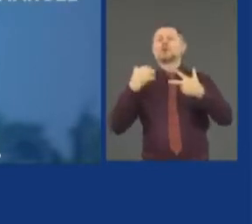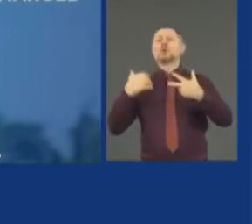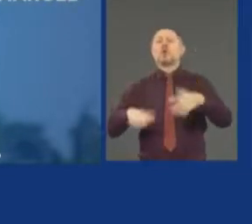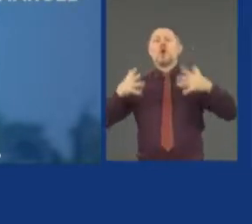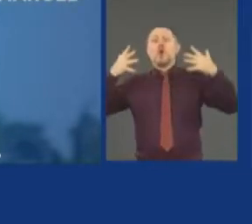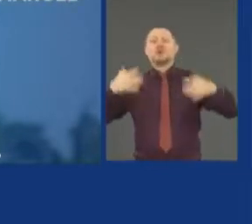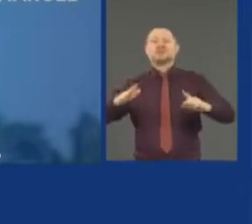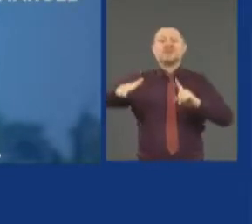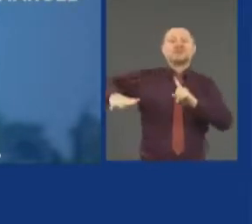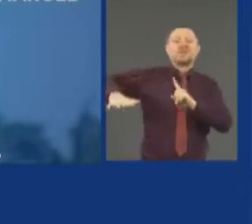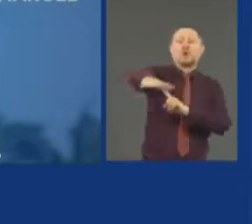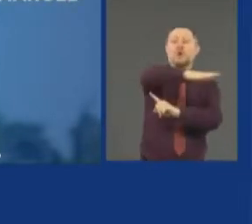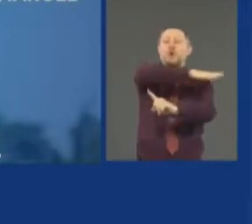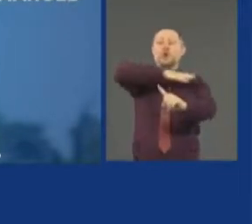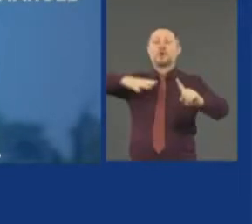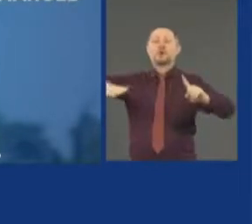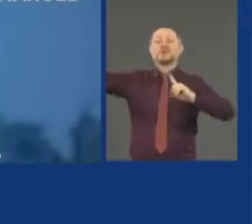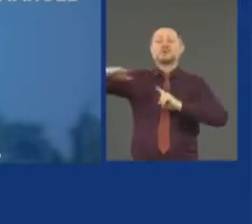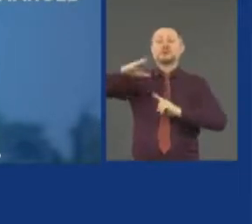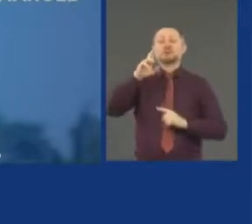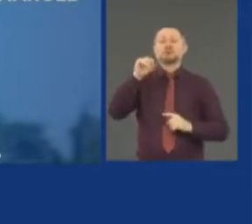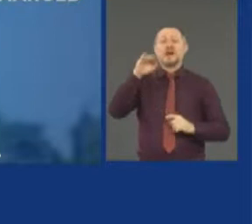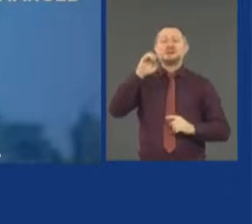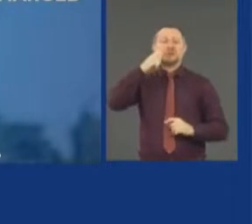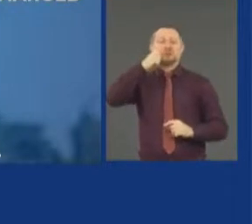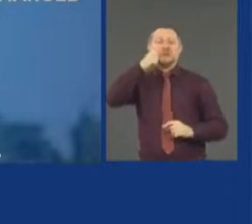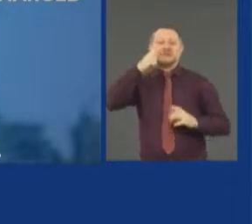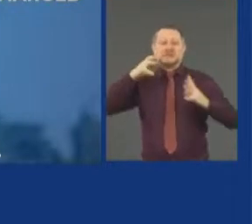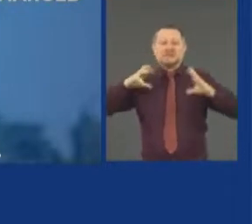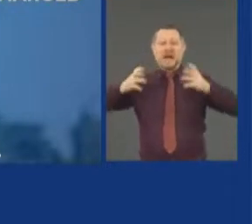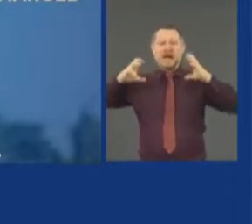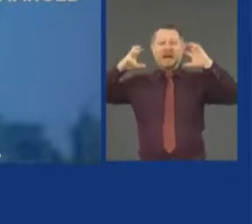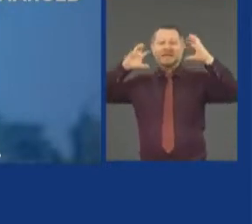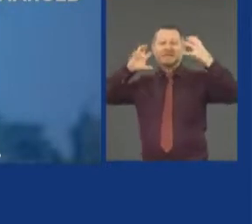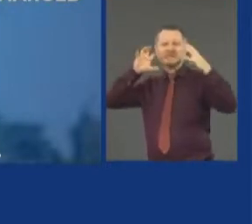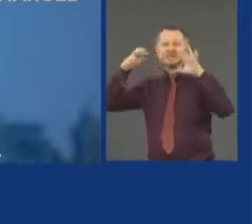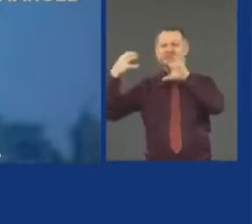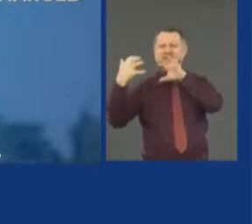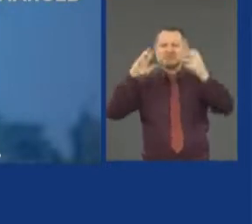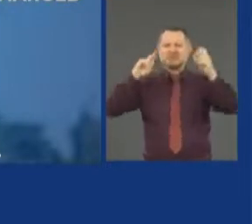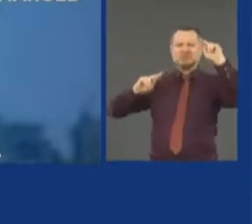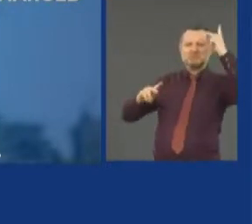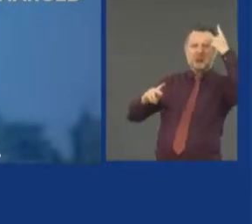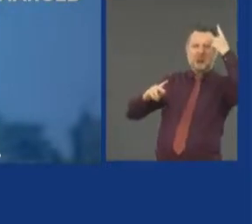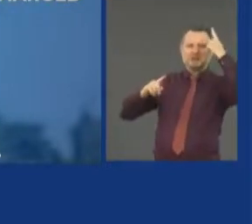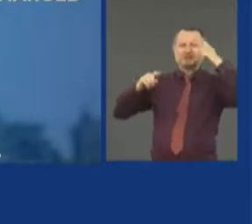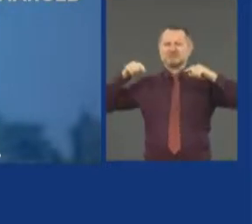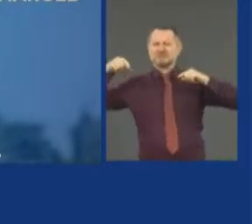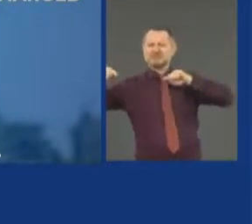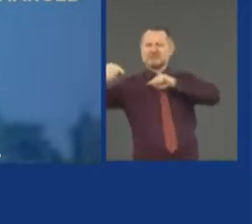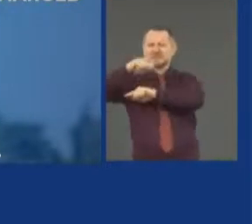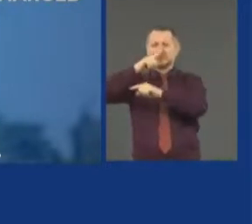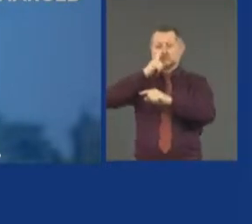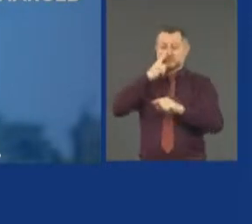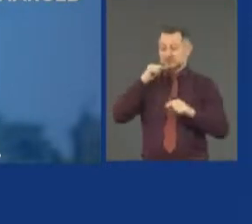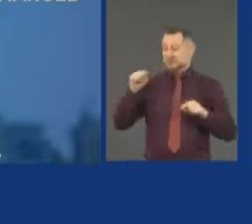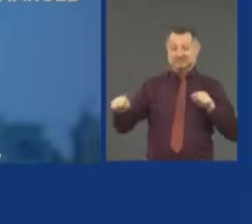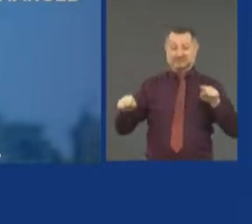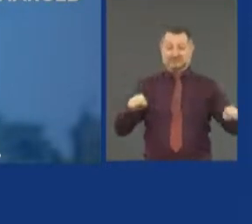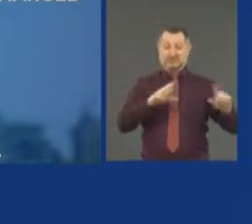politically charged. So you're trying to deal with these two situations, which are very different, in the middle